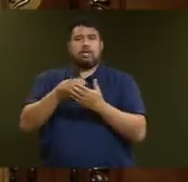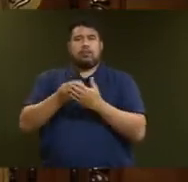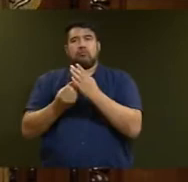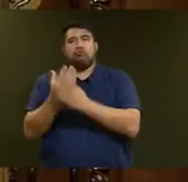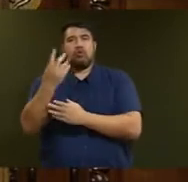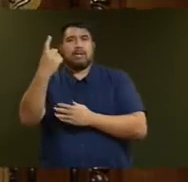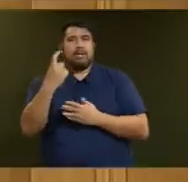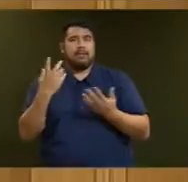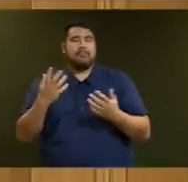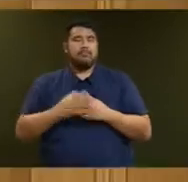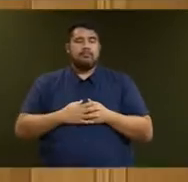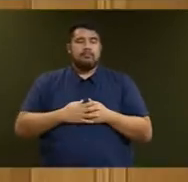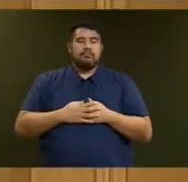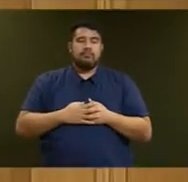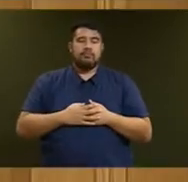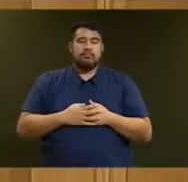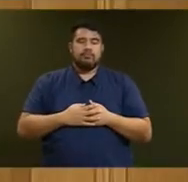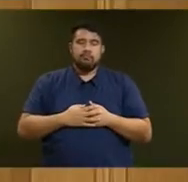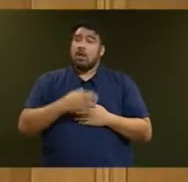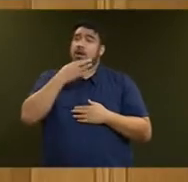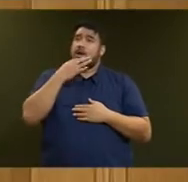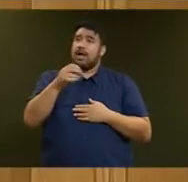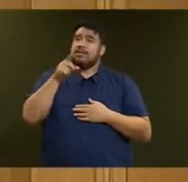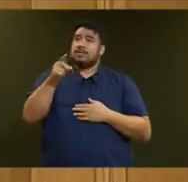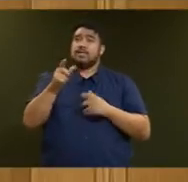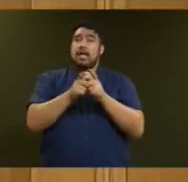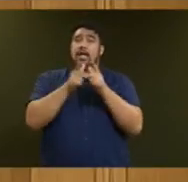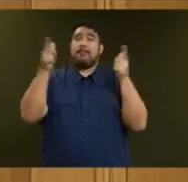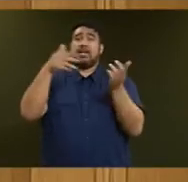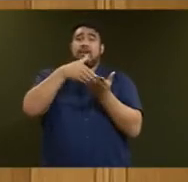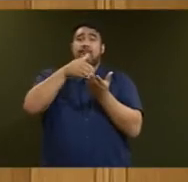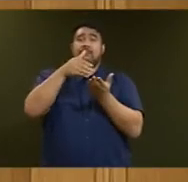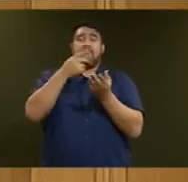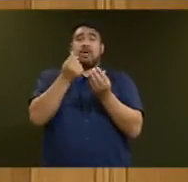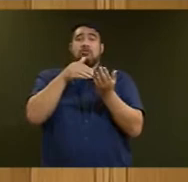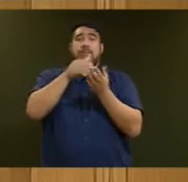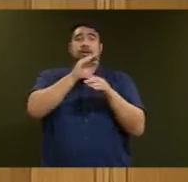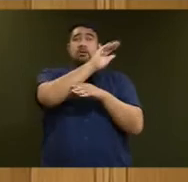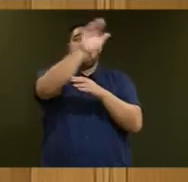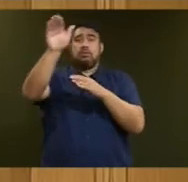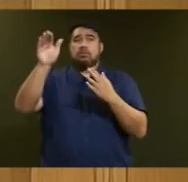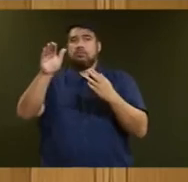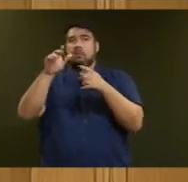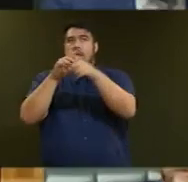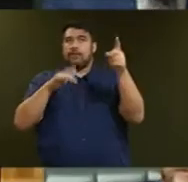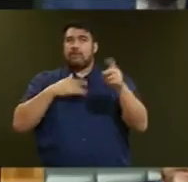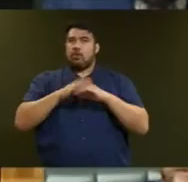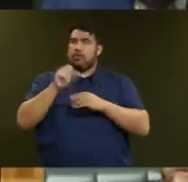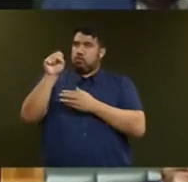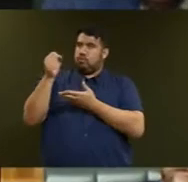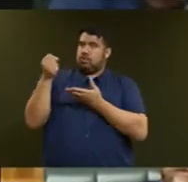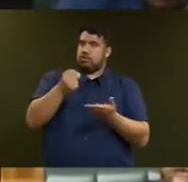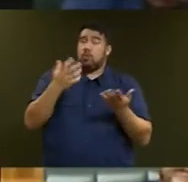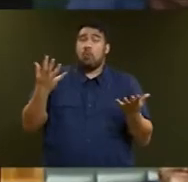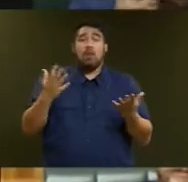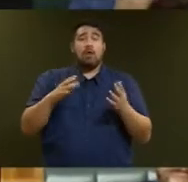What responses has he seen in major financial markets? Mr Speaker. The ASB reports that the overall market reaction